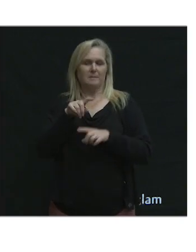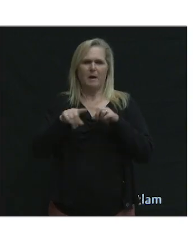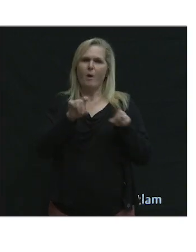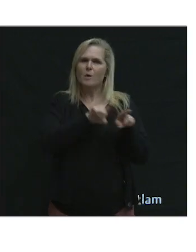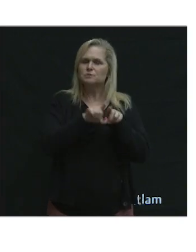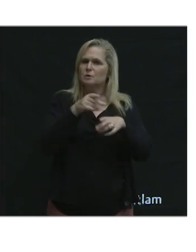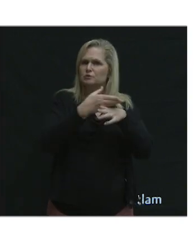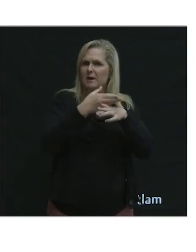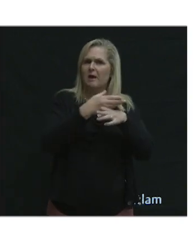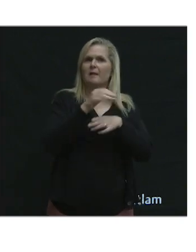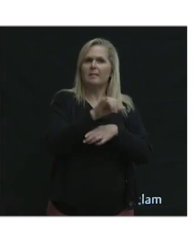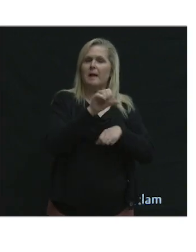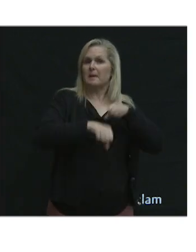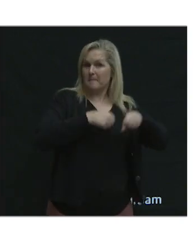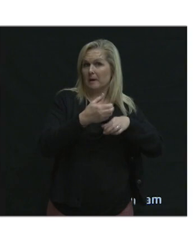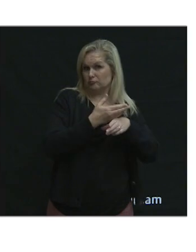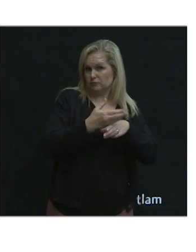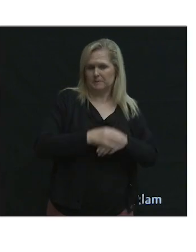like bike sharing.